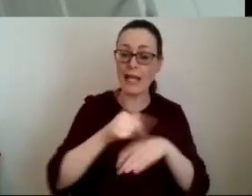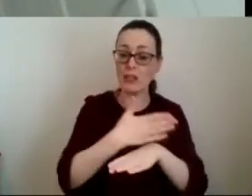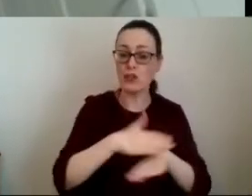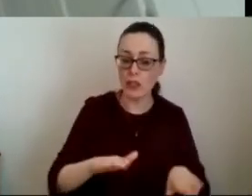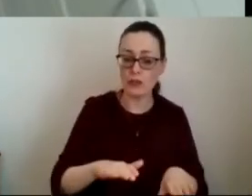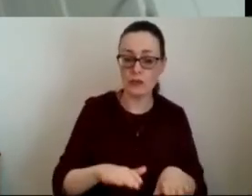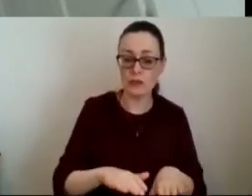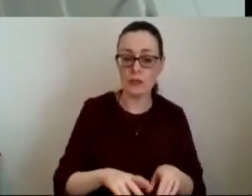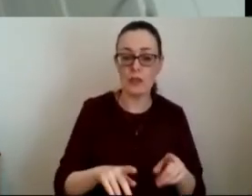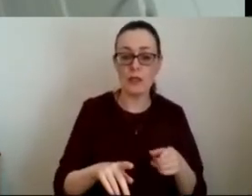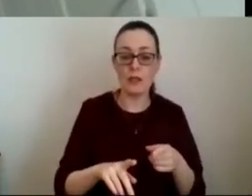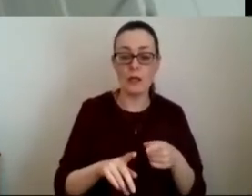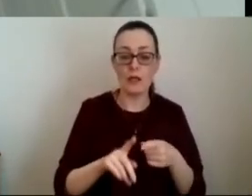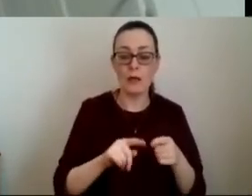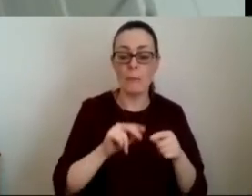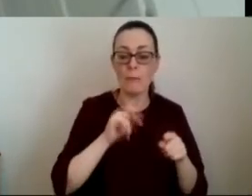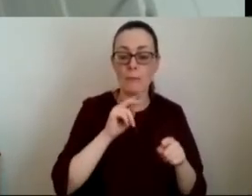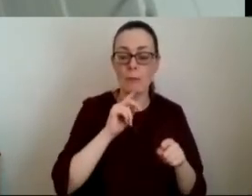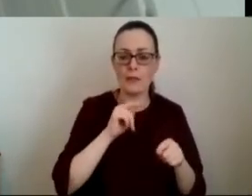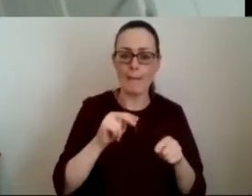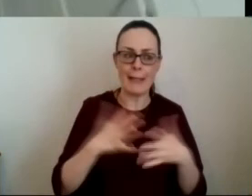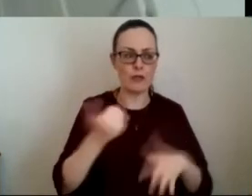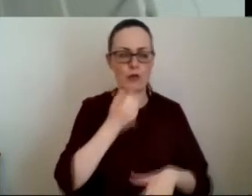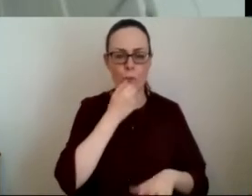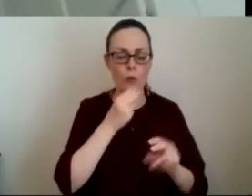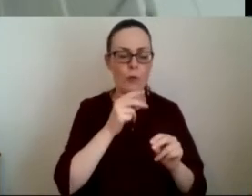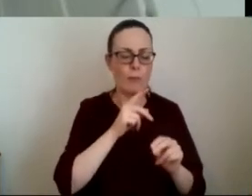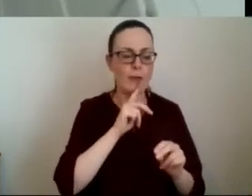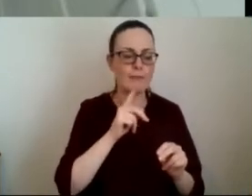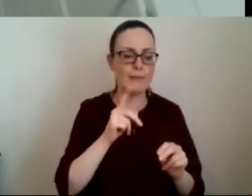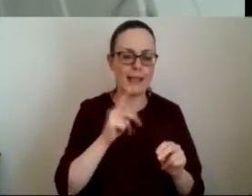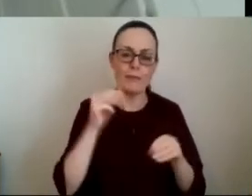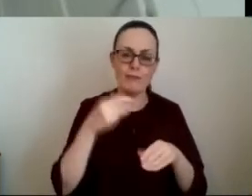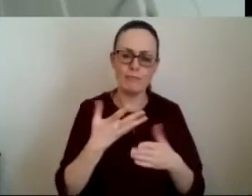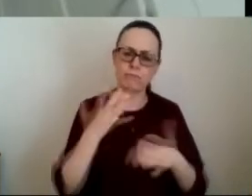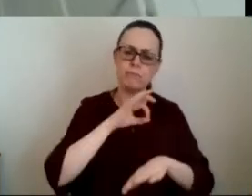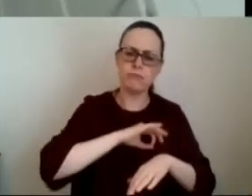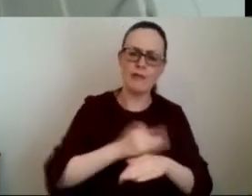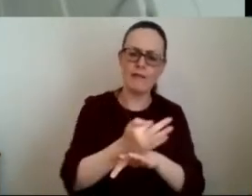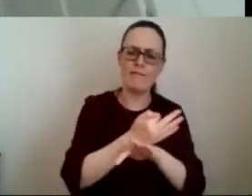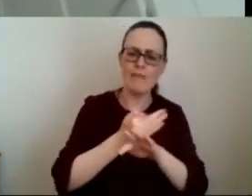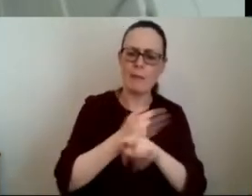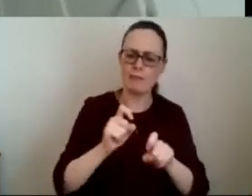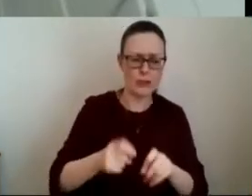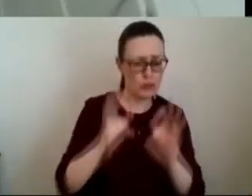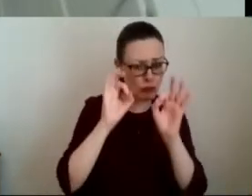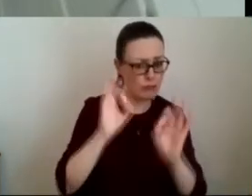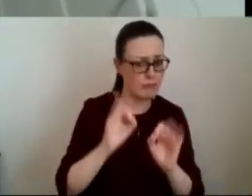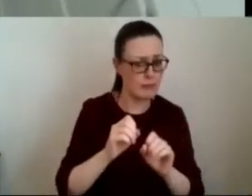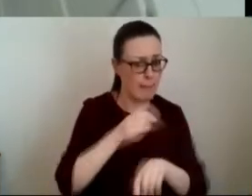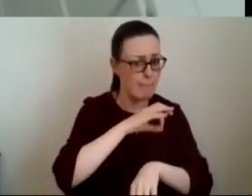big numbers but that doesn't matter because i think that the the effect for the the families is is uh you know it's terrific uh